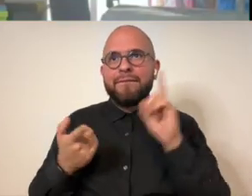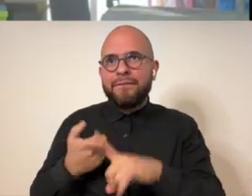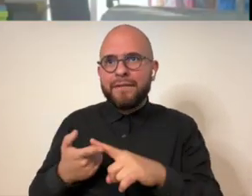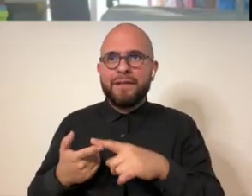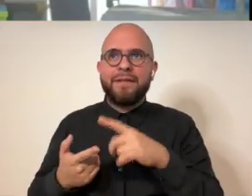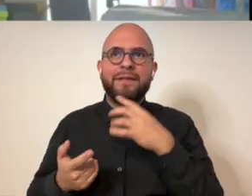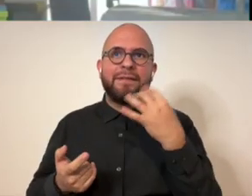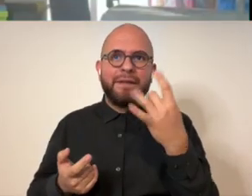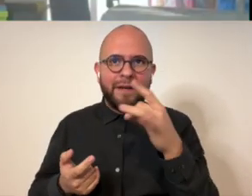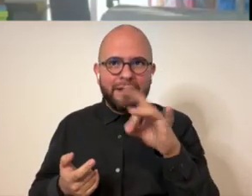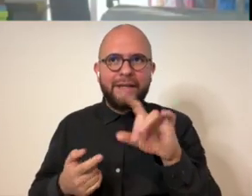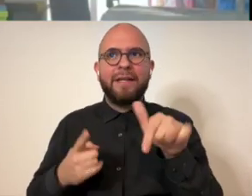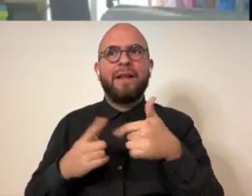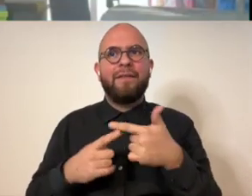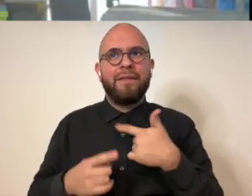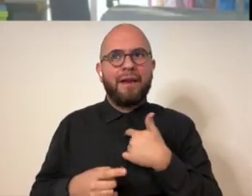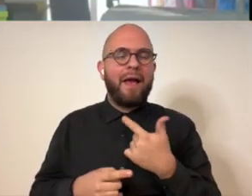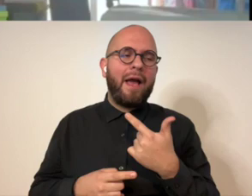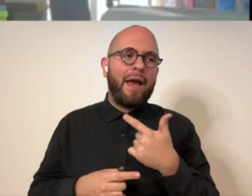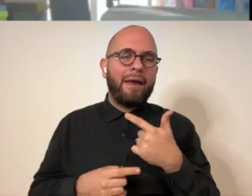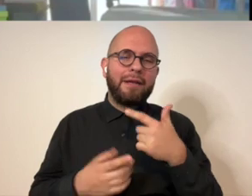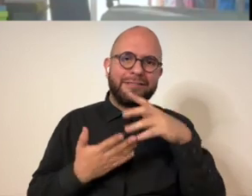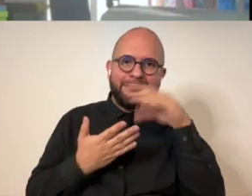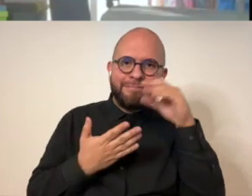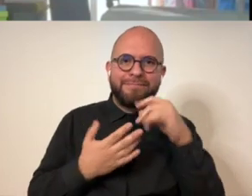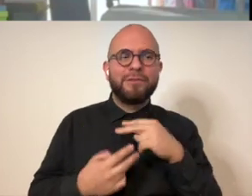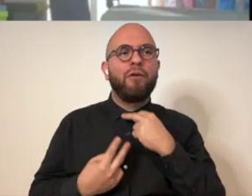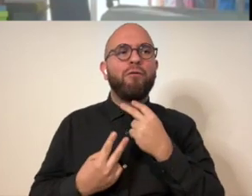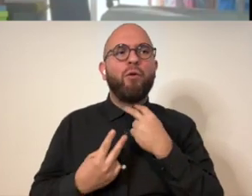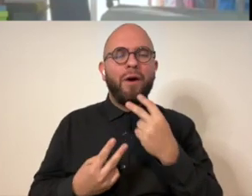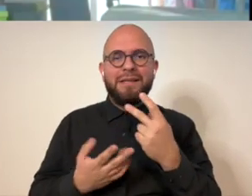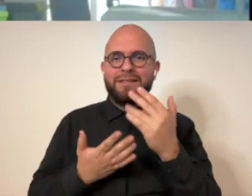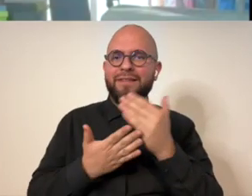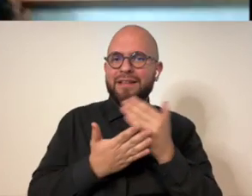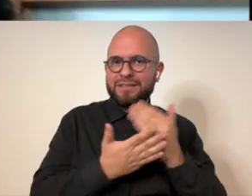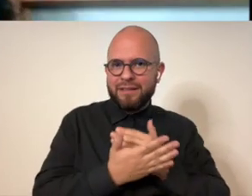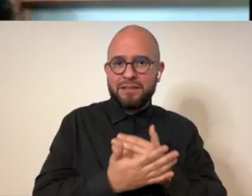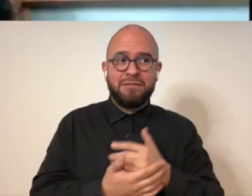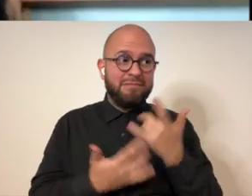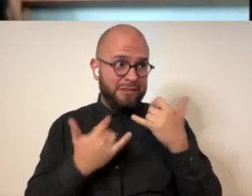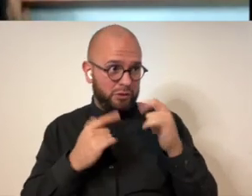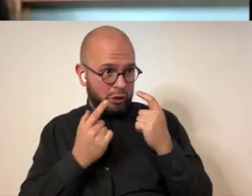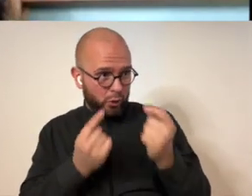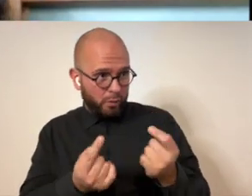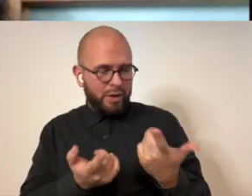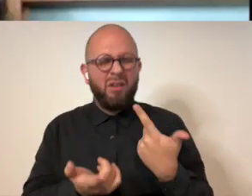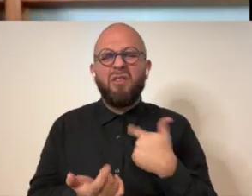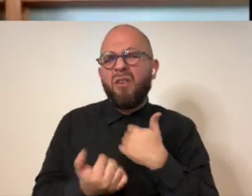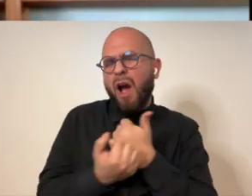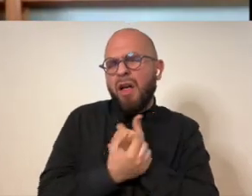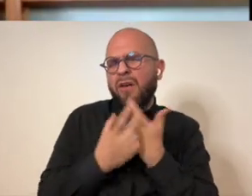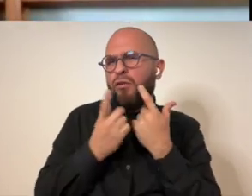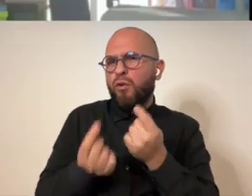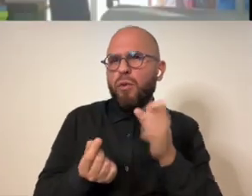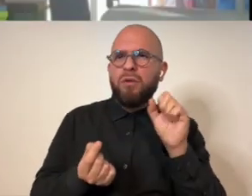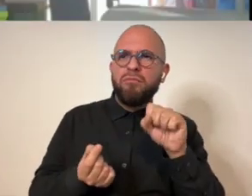played guitar from the time i was eight years old until i was about 18 and i took voice lessons neat is that something you still do uh it's something i